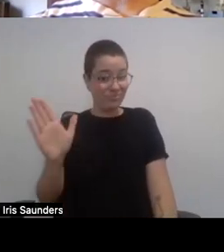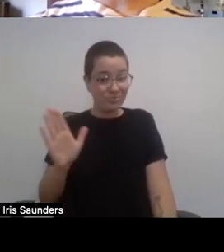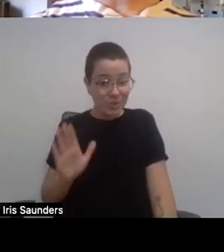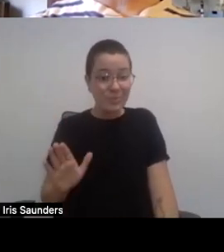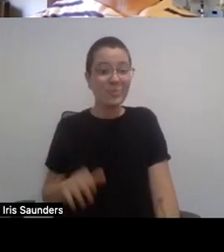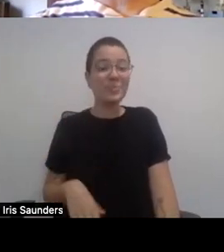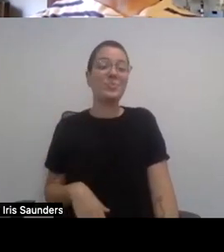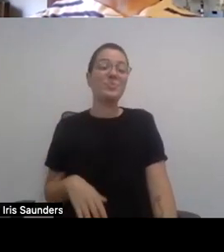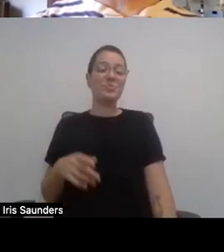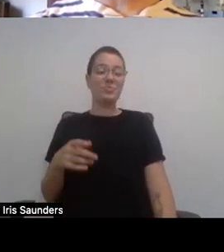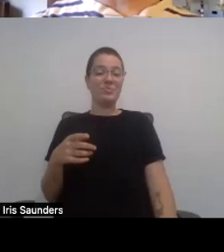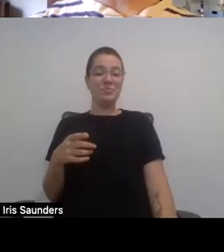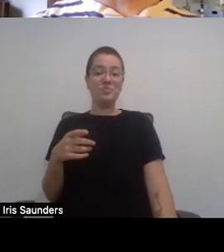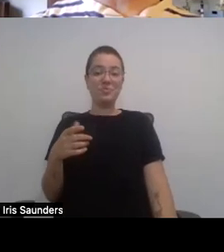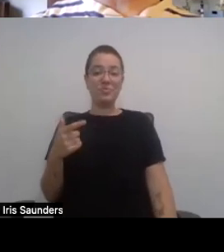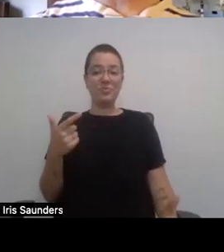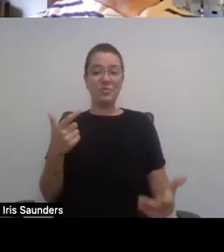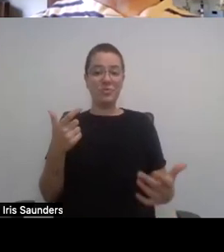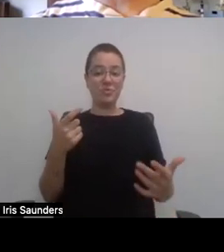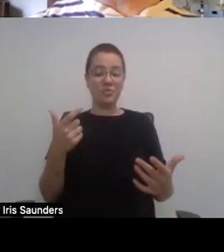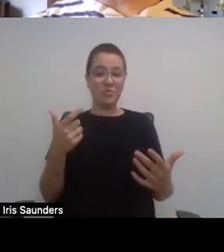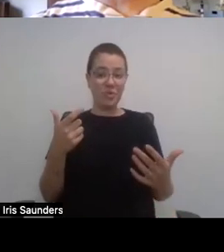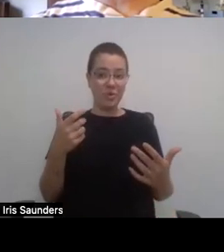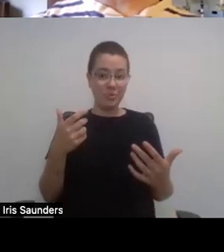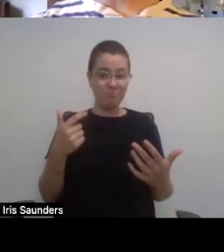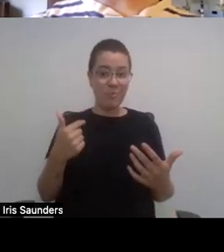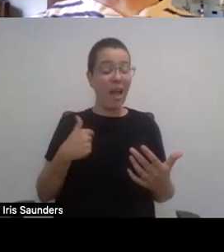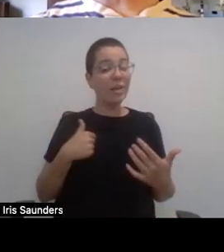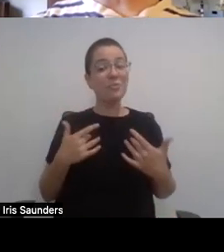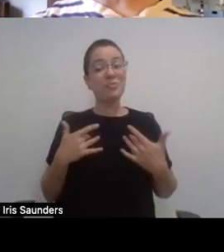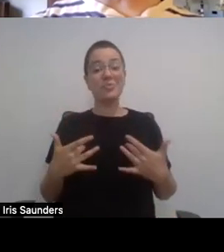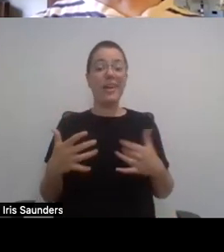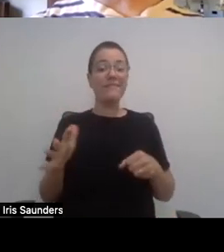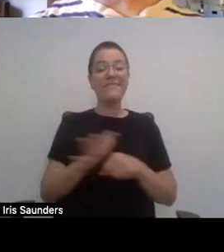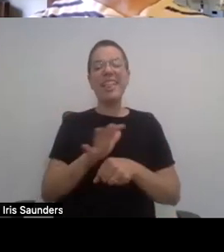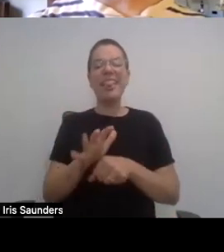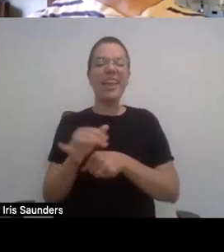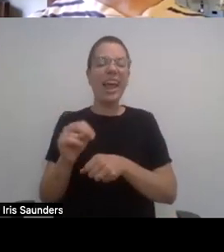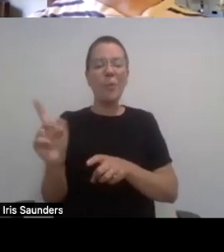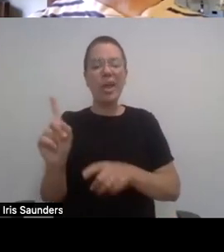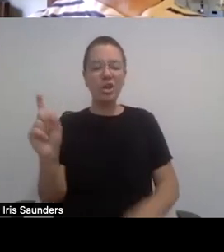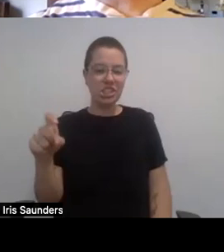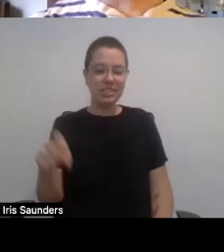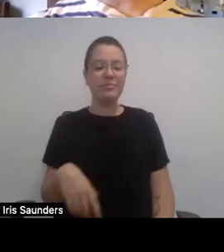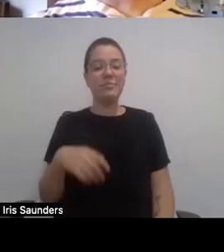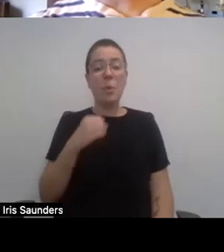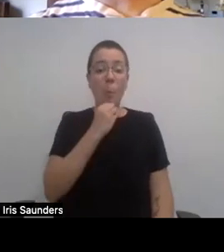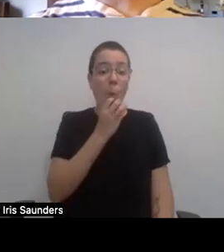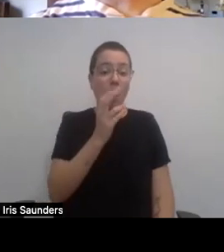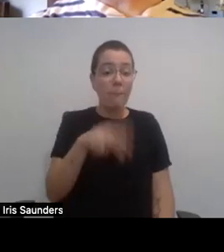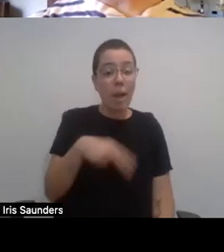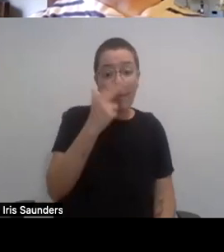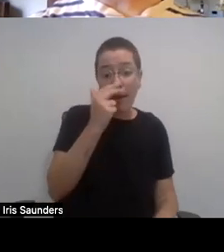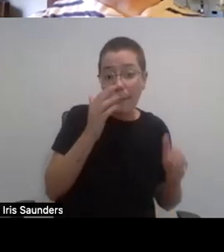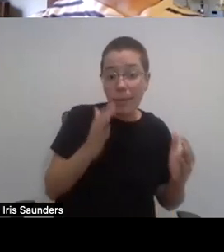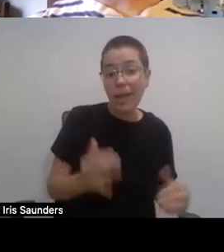at a different time. So I'm used to being, you know, the fill-in guy. I'll be the warm-up comic if there's a problem. I get out there, go on stage. If